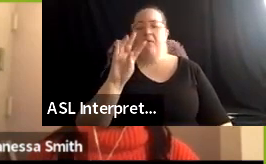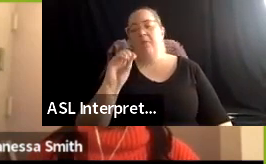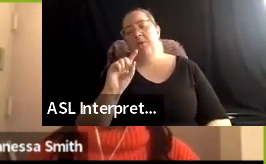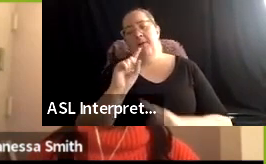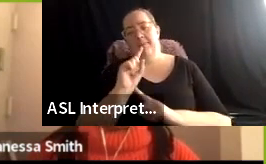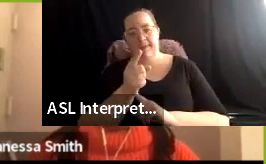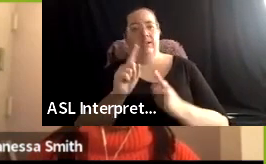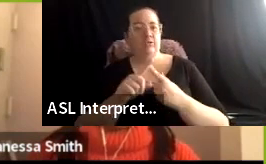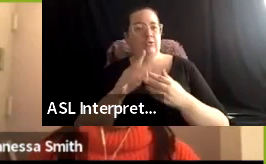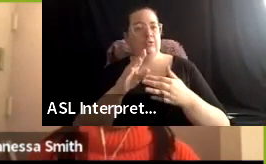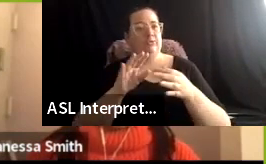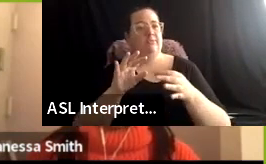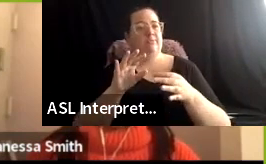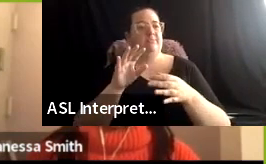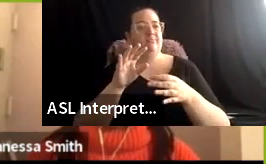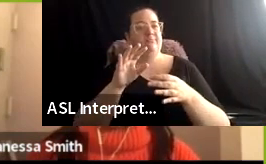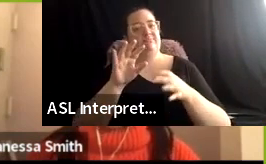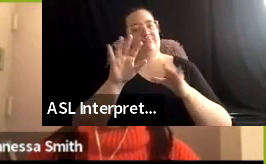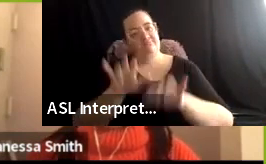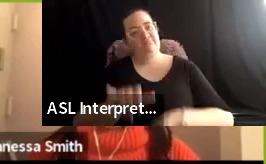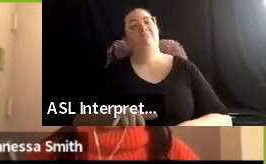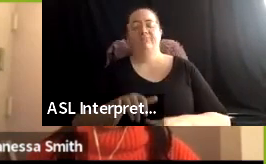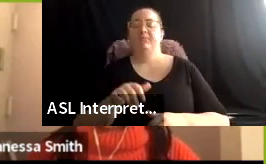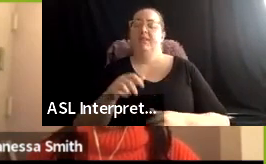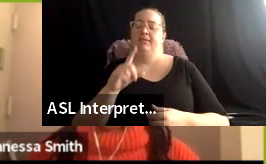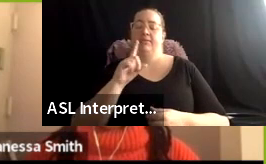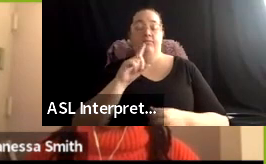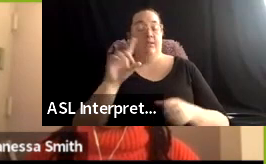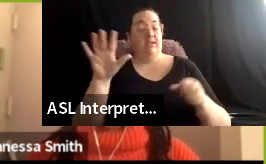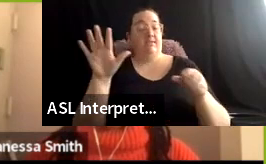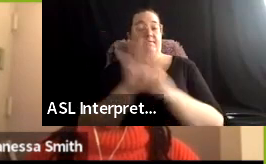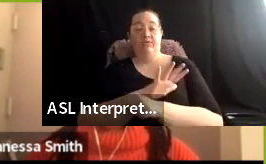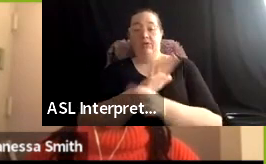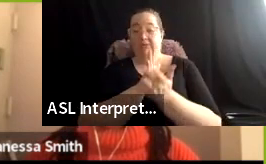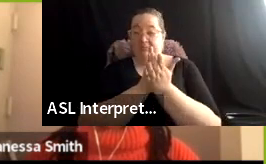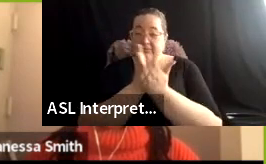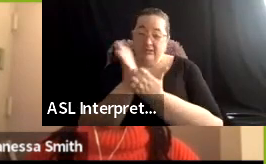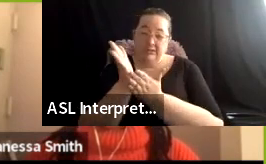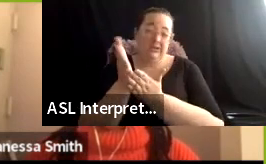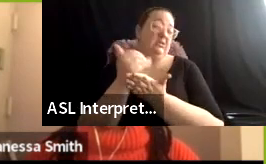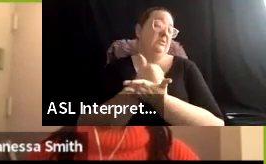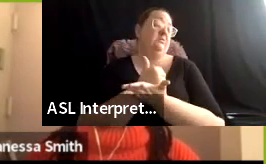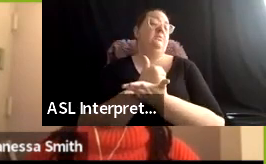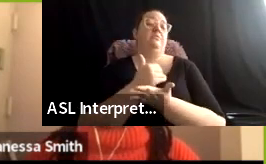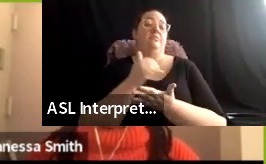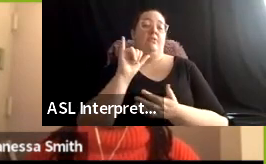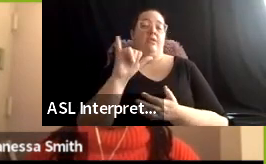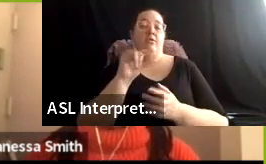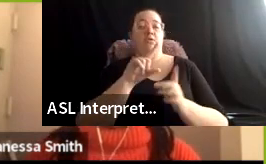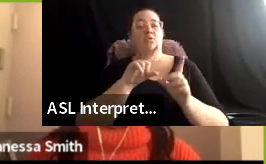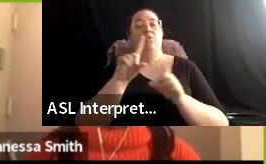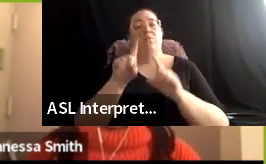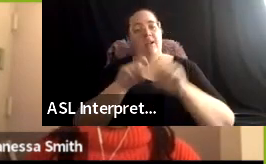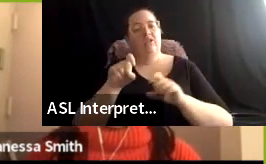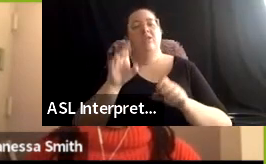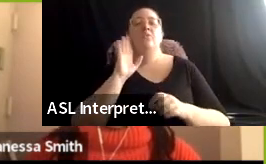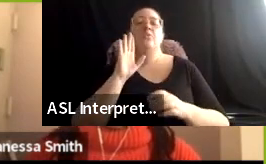and the questions are very thorough, uh, and we thought that we'd actually, uh, run through some of the questions right now, um,